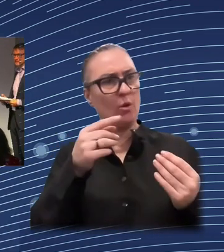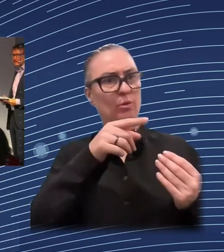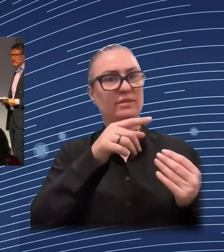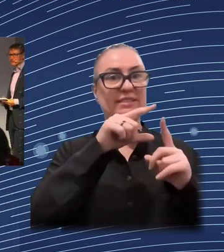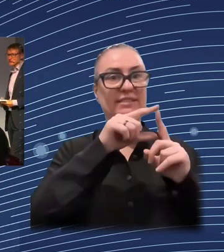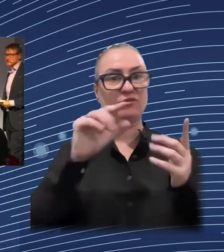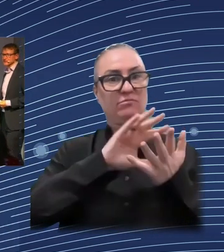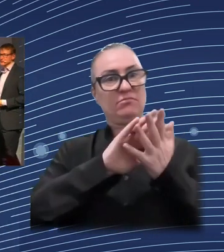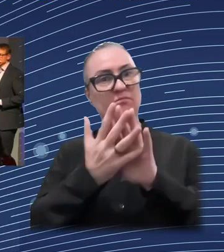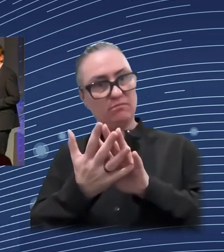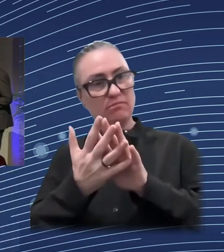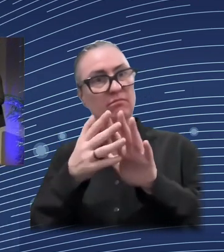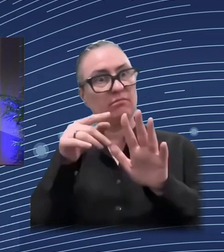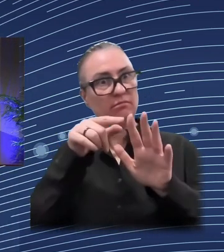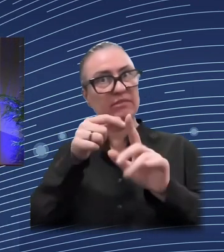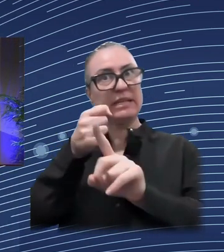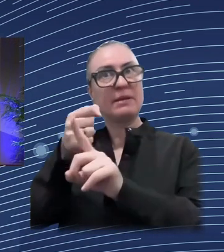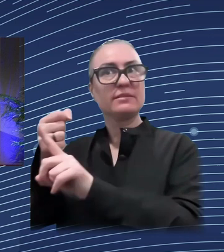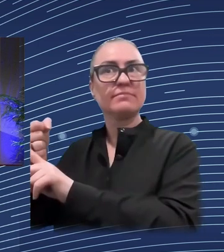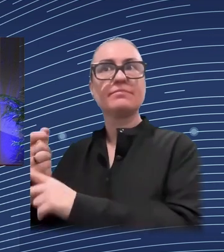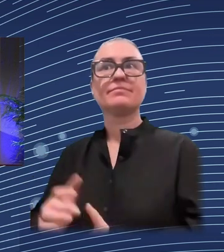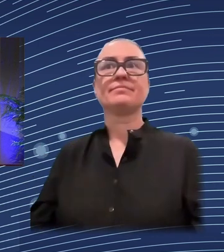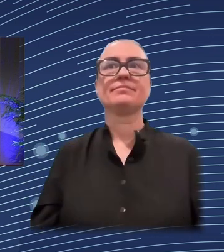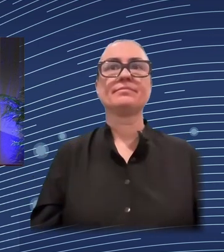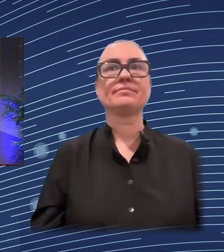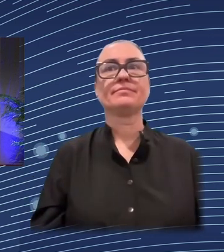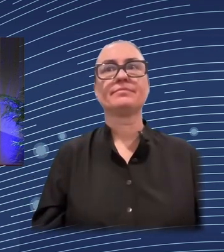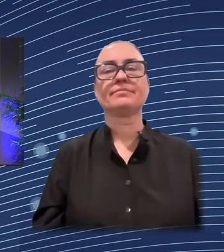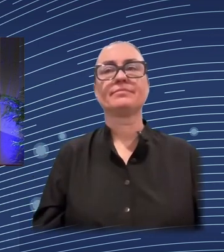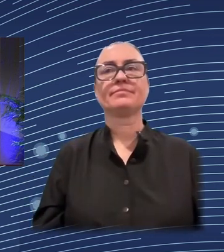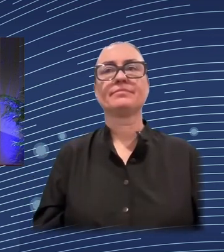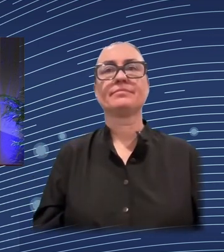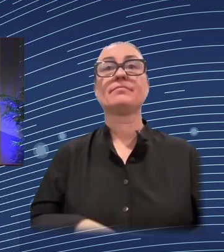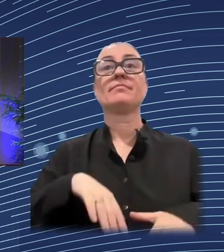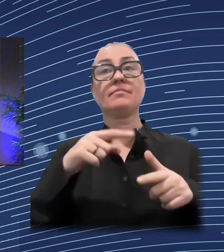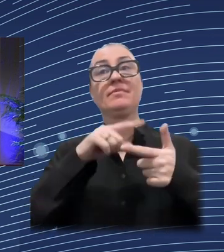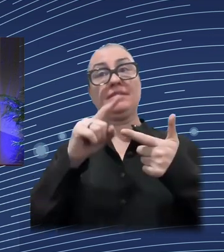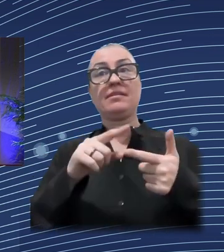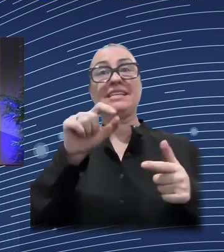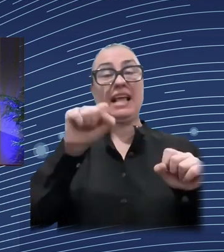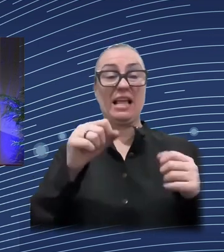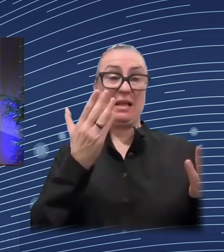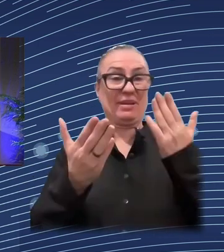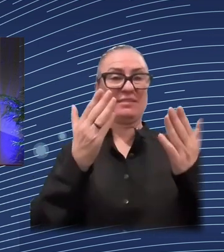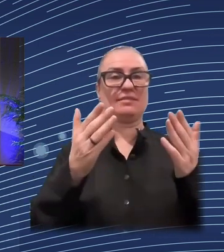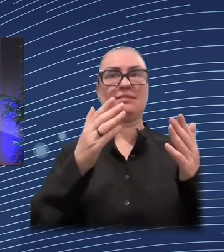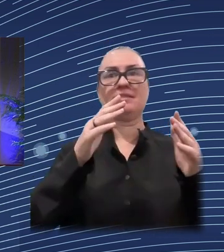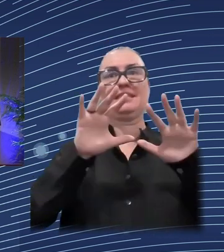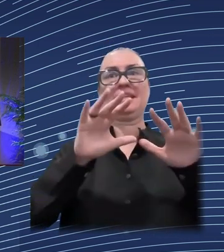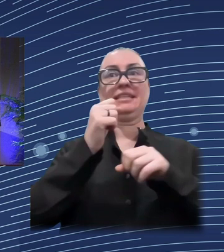the keywords that you have taken up from today's, you can use two words,